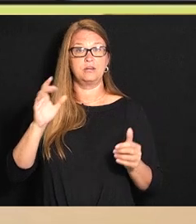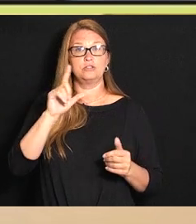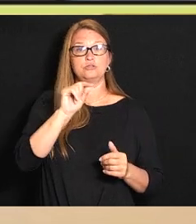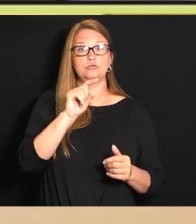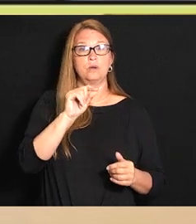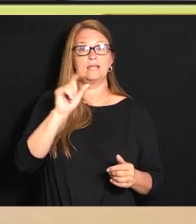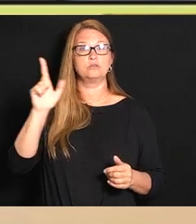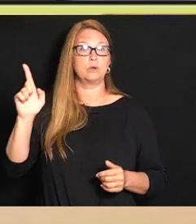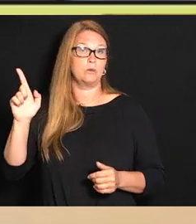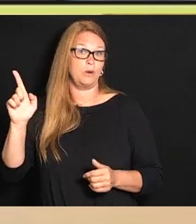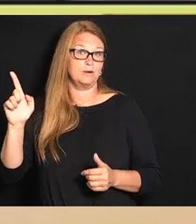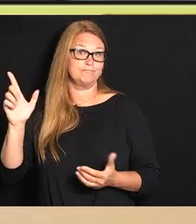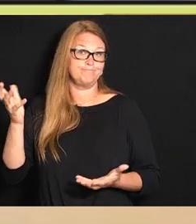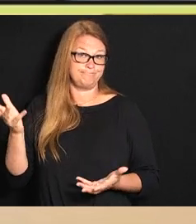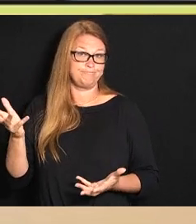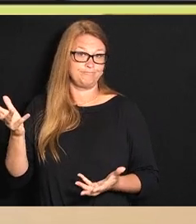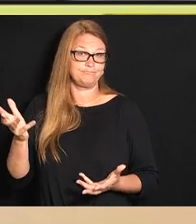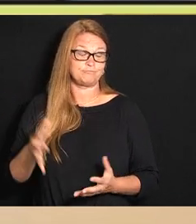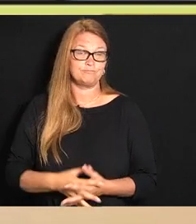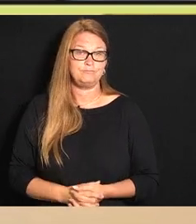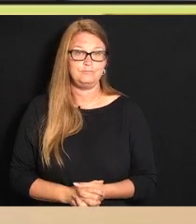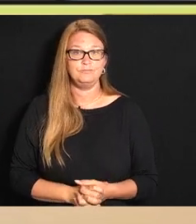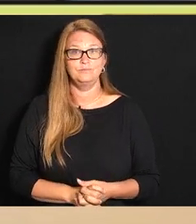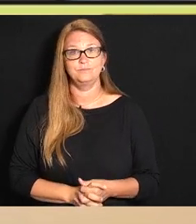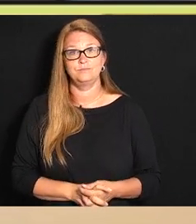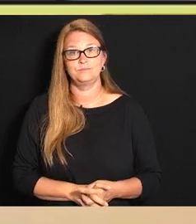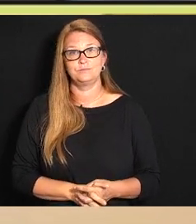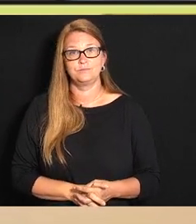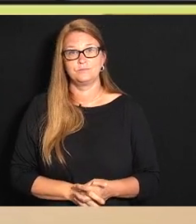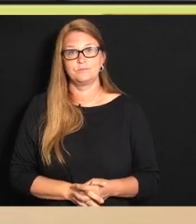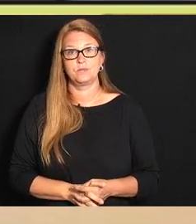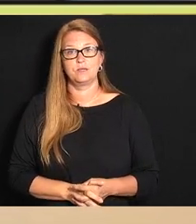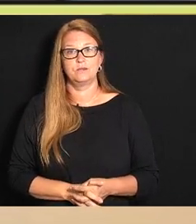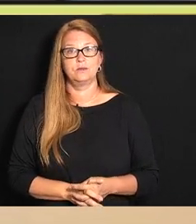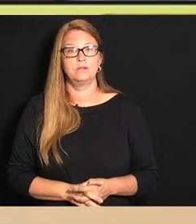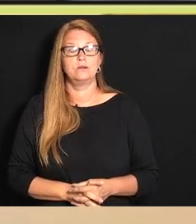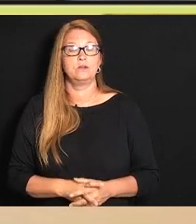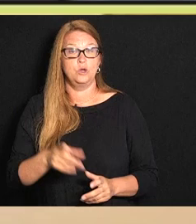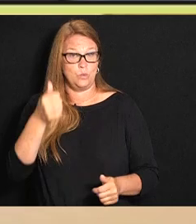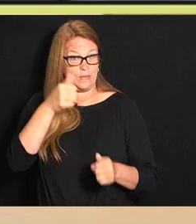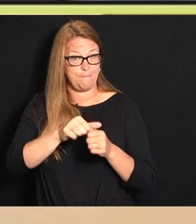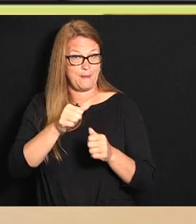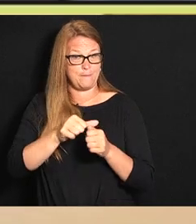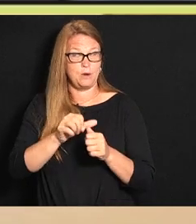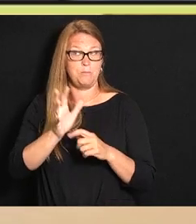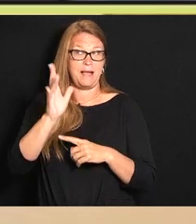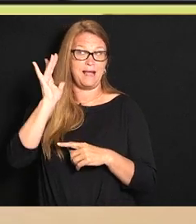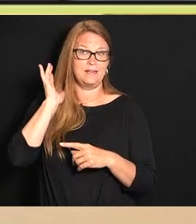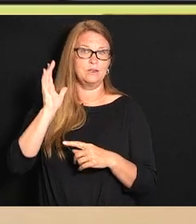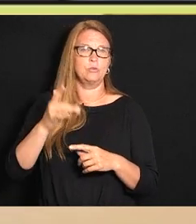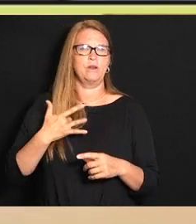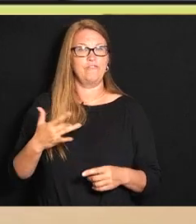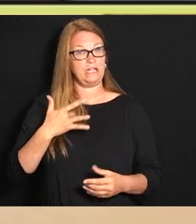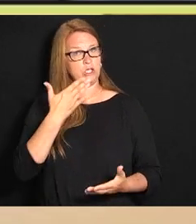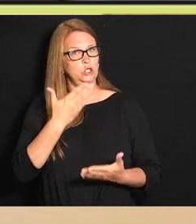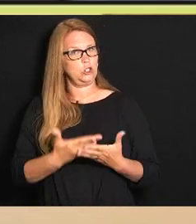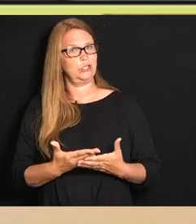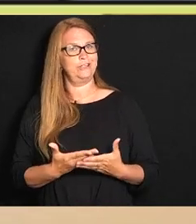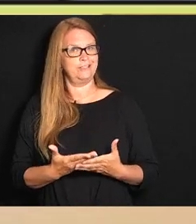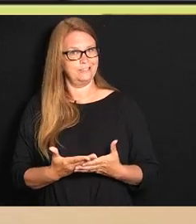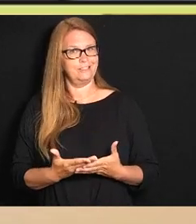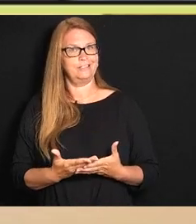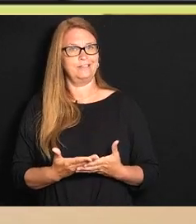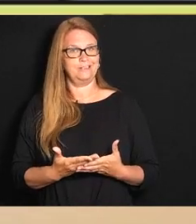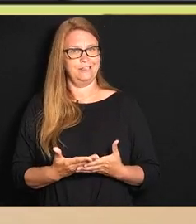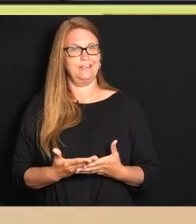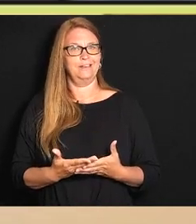2021 remember at this point in 2021 we were sort of feeling good that perhaps we